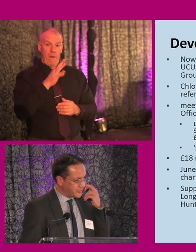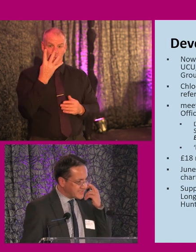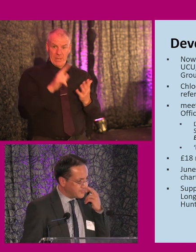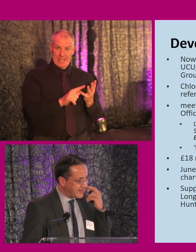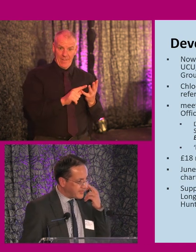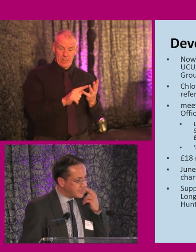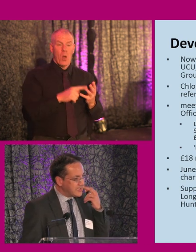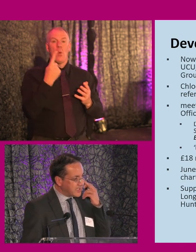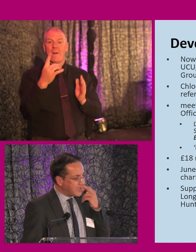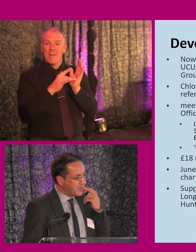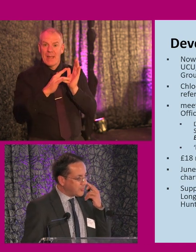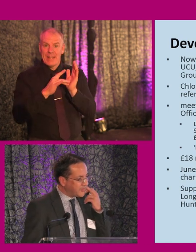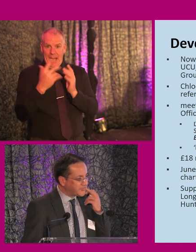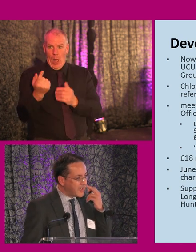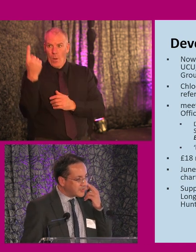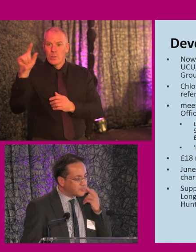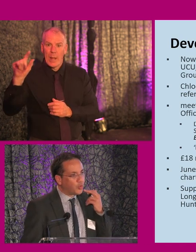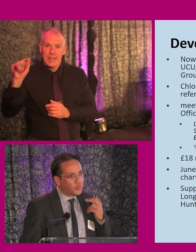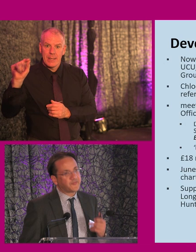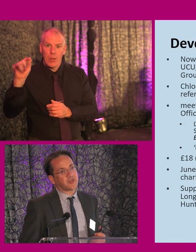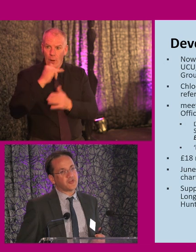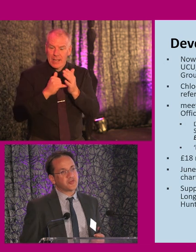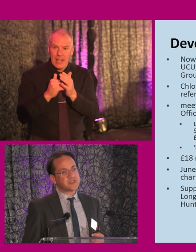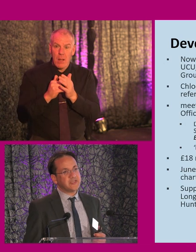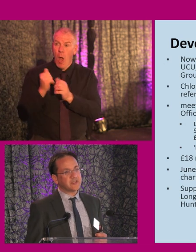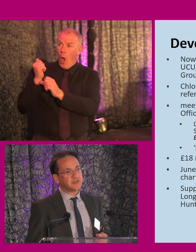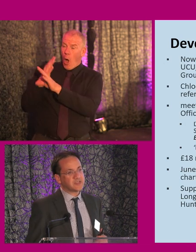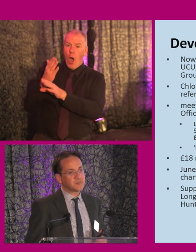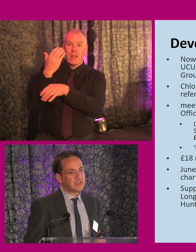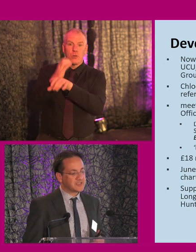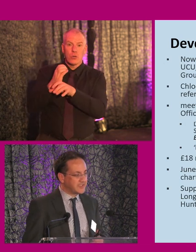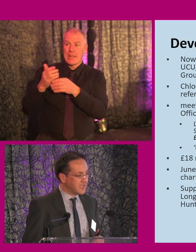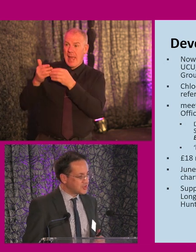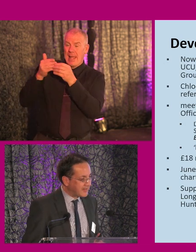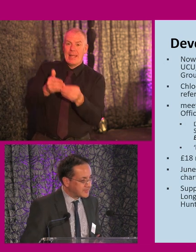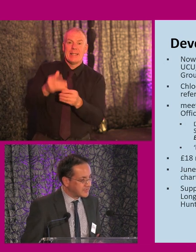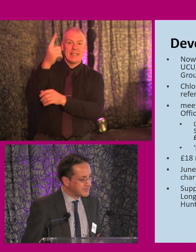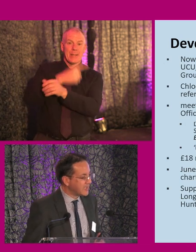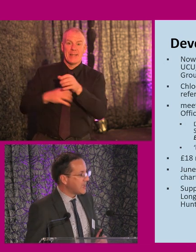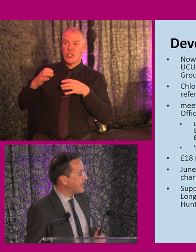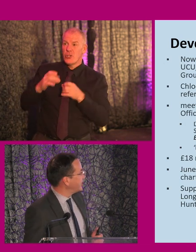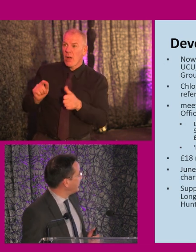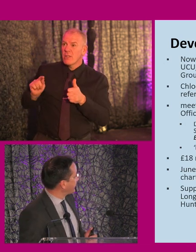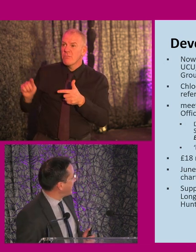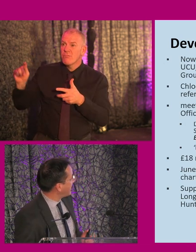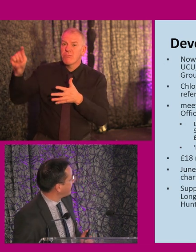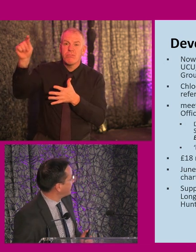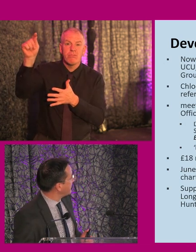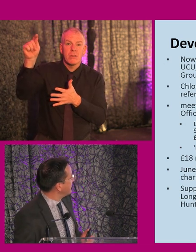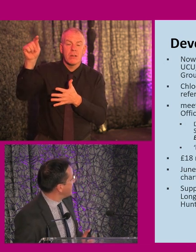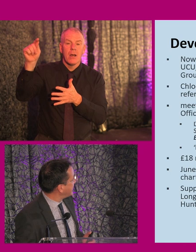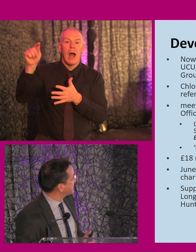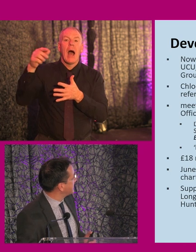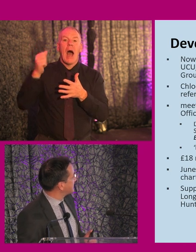the 120 barrier. We've signed up all of the country's leading disability charities. And we also have